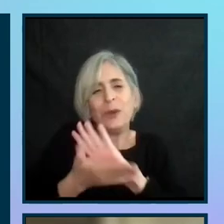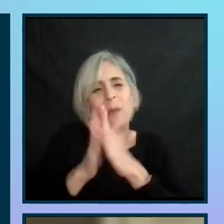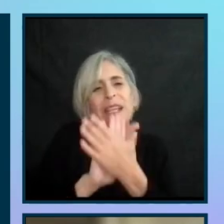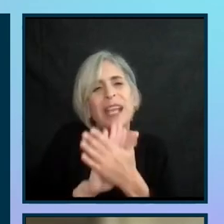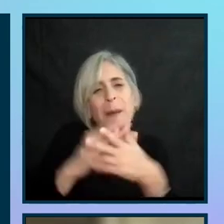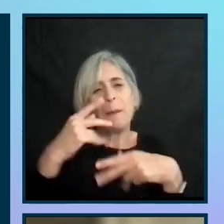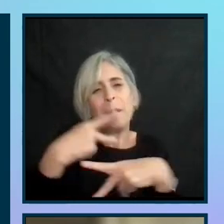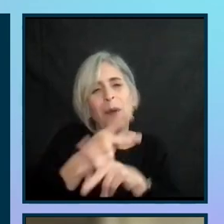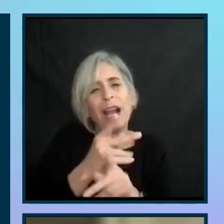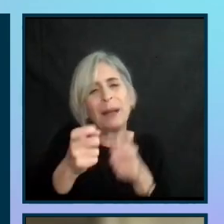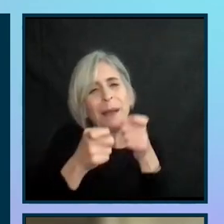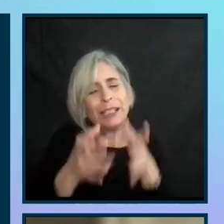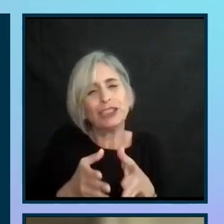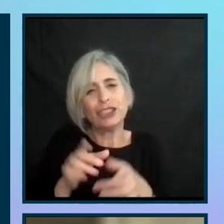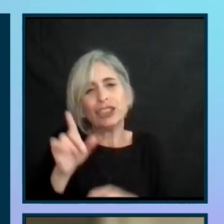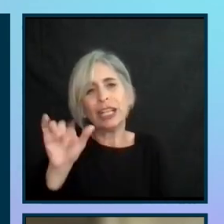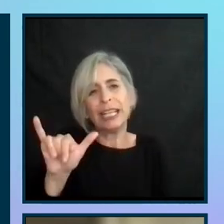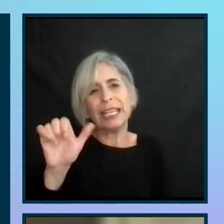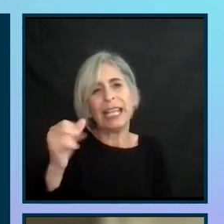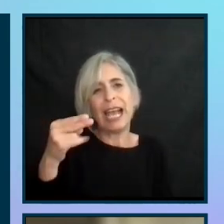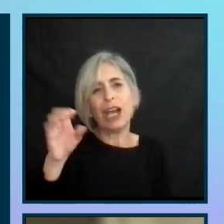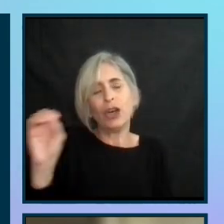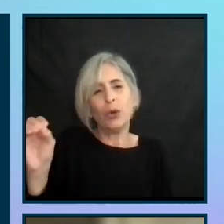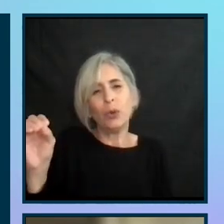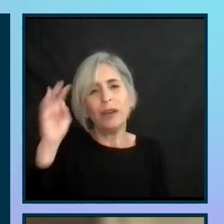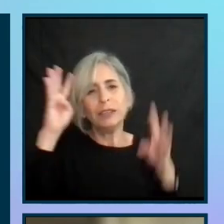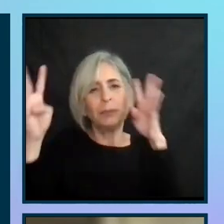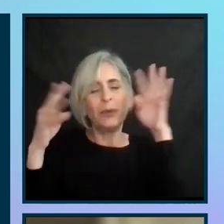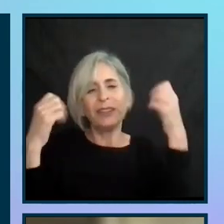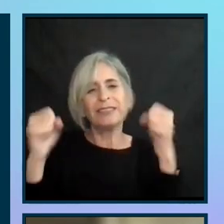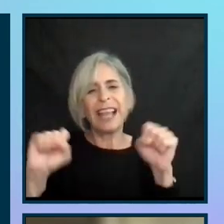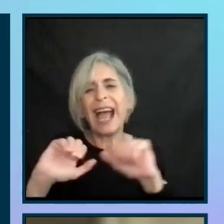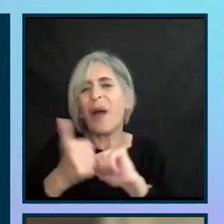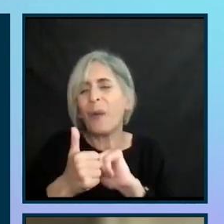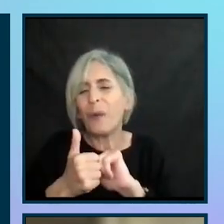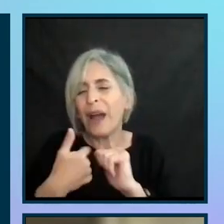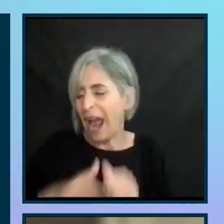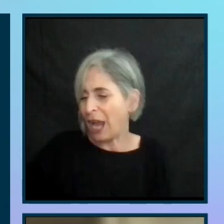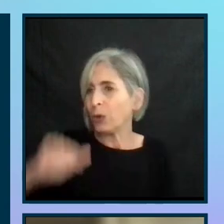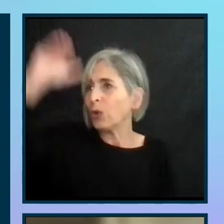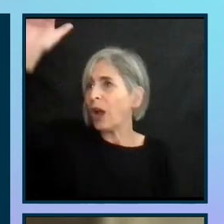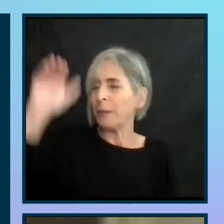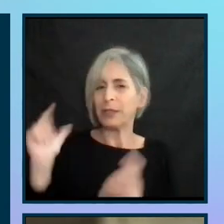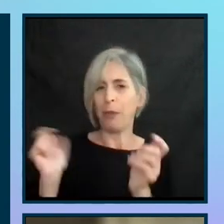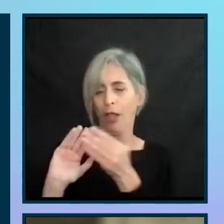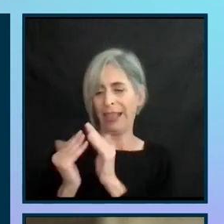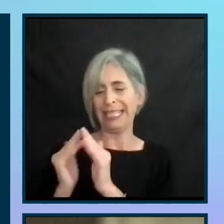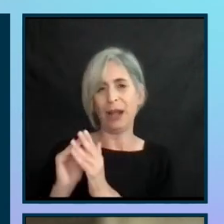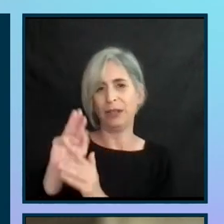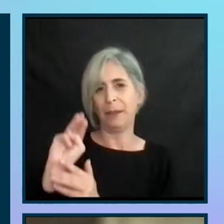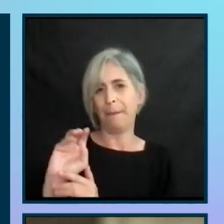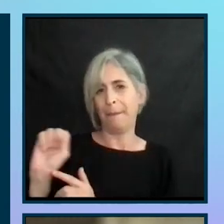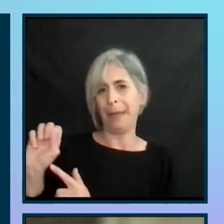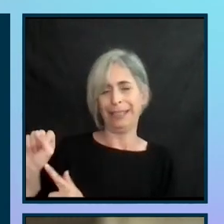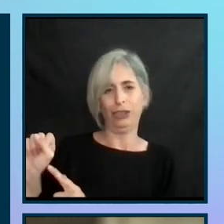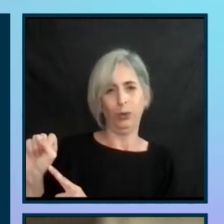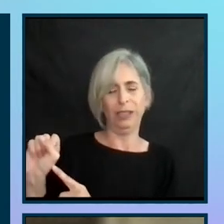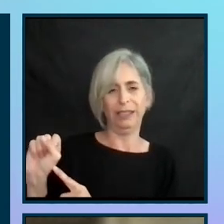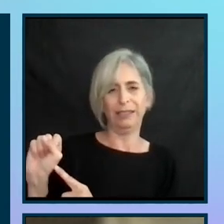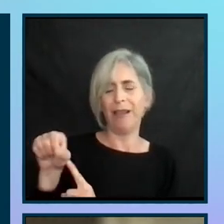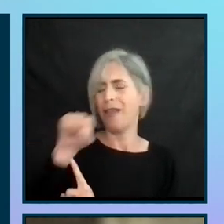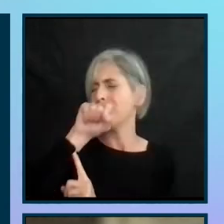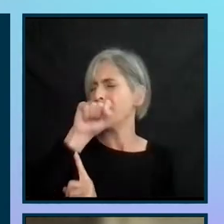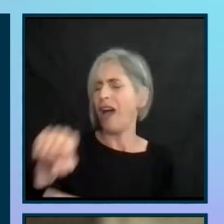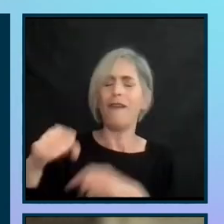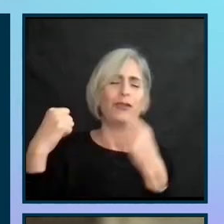a product manager at Yahoo Sports or Yahoo Fantasy? So I grew up in a small town in Massachusetts, loving